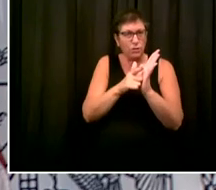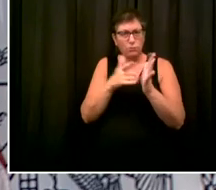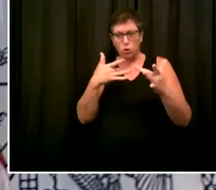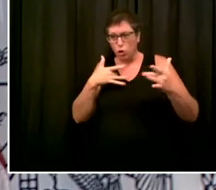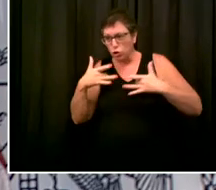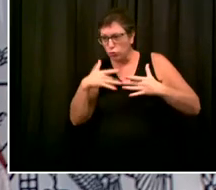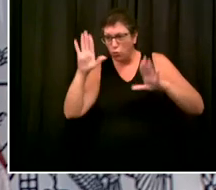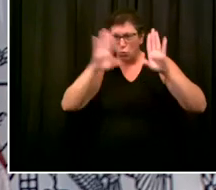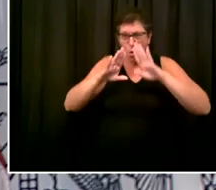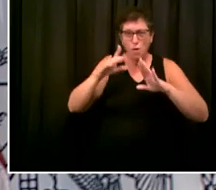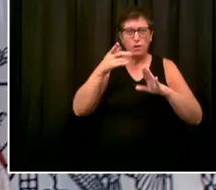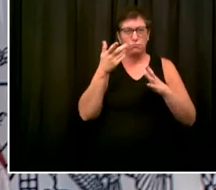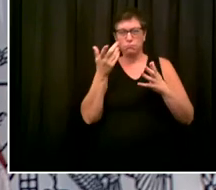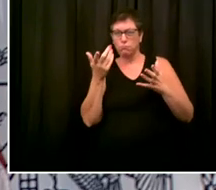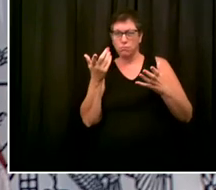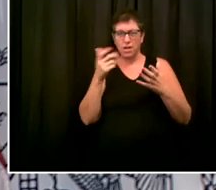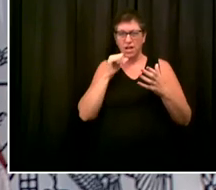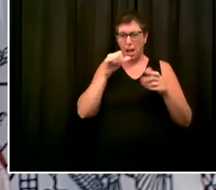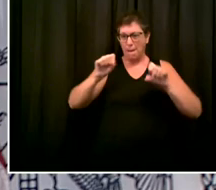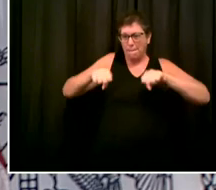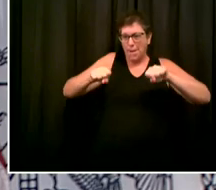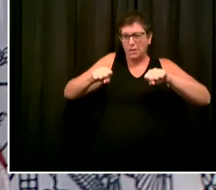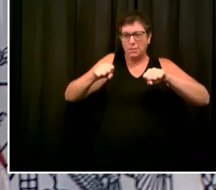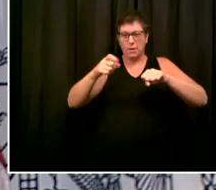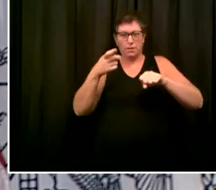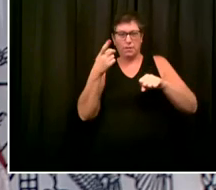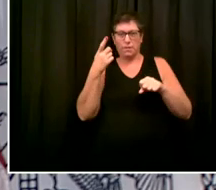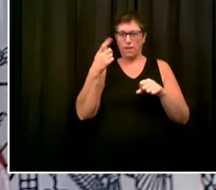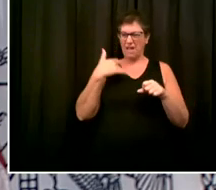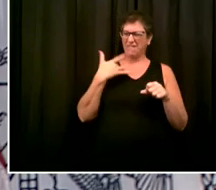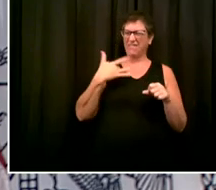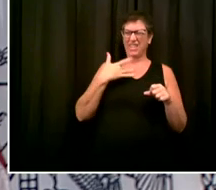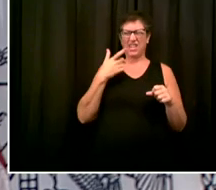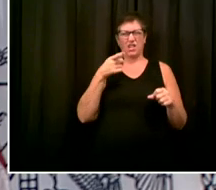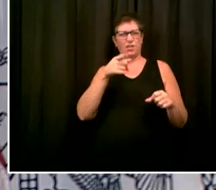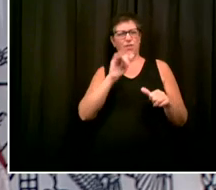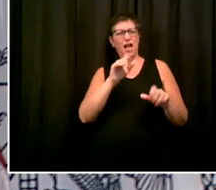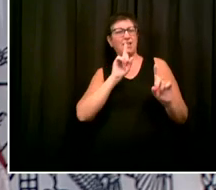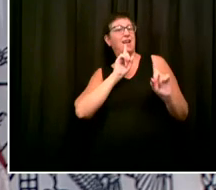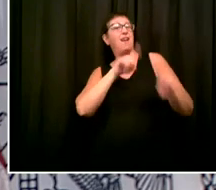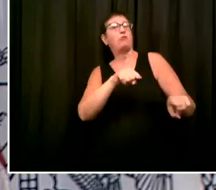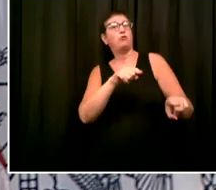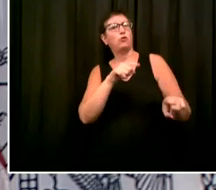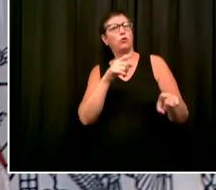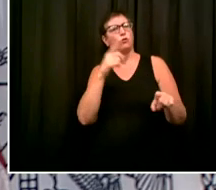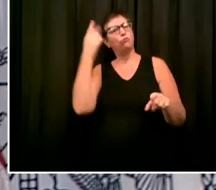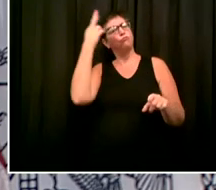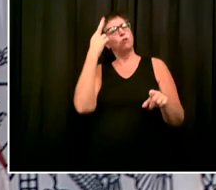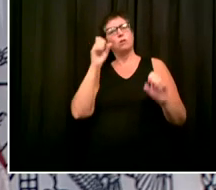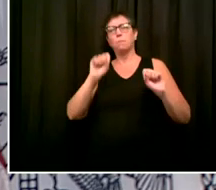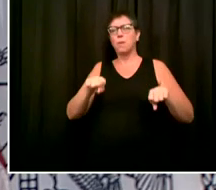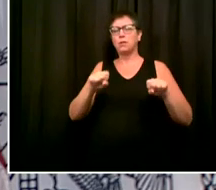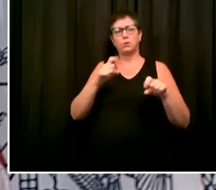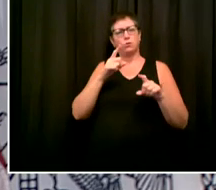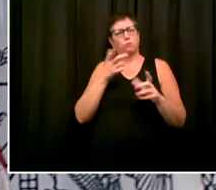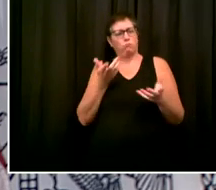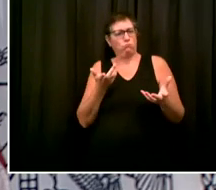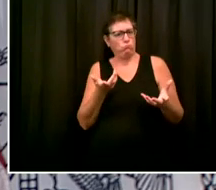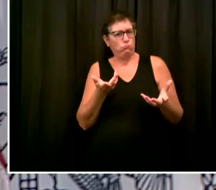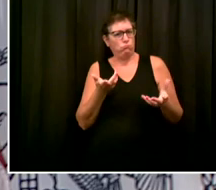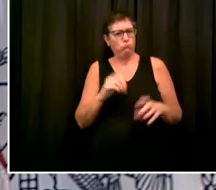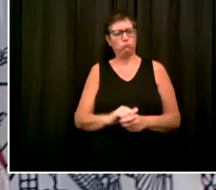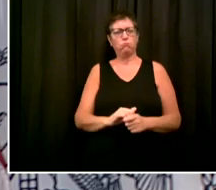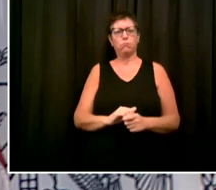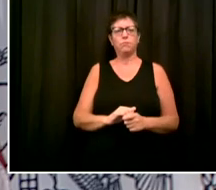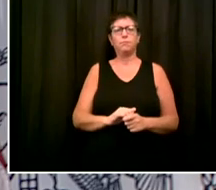like a pretty reasonable demand. You know, I know the administration, your administration has said it's kind